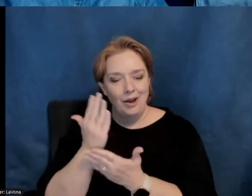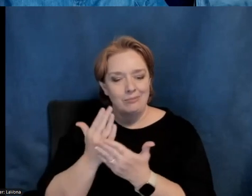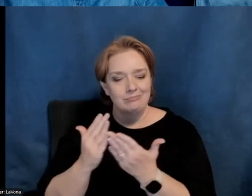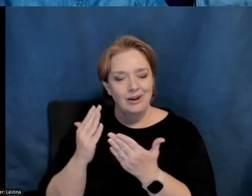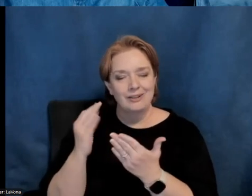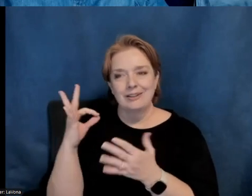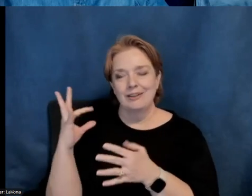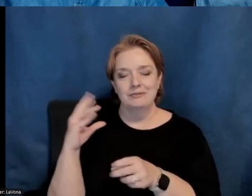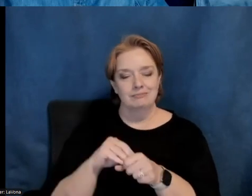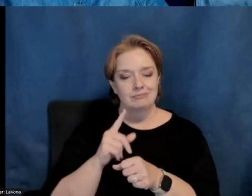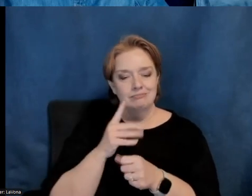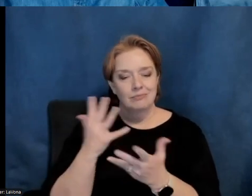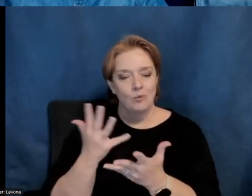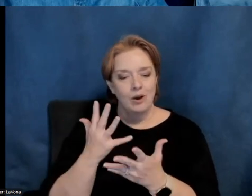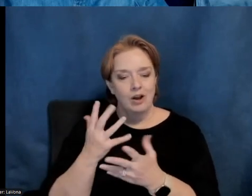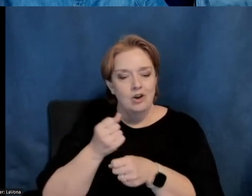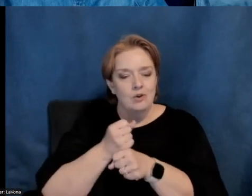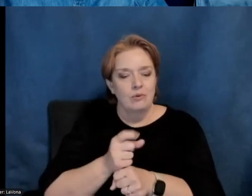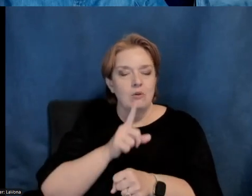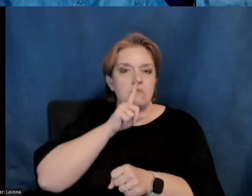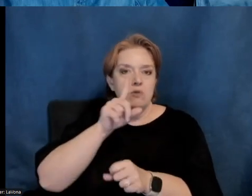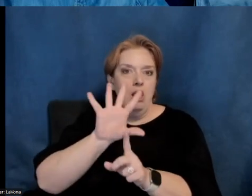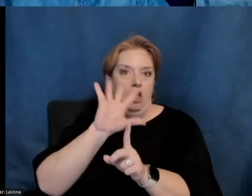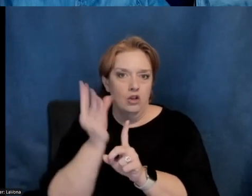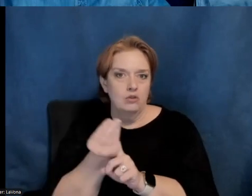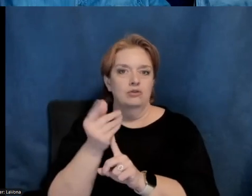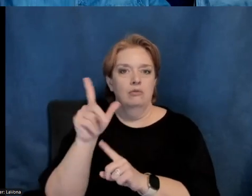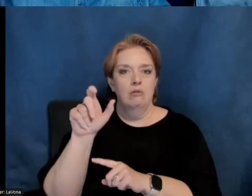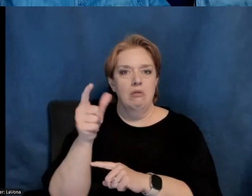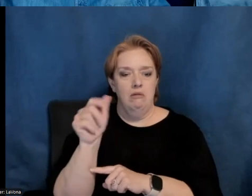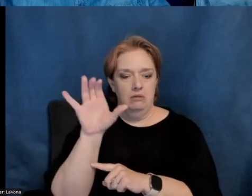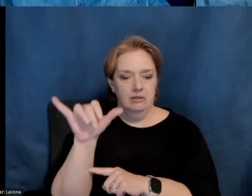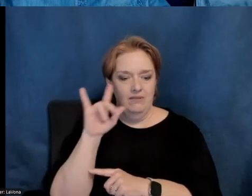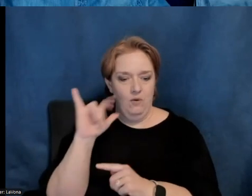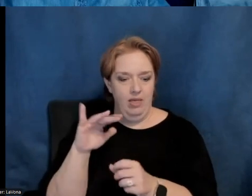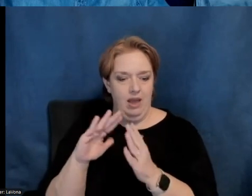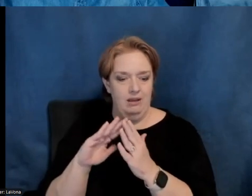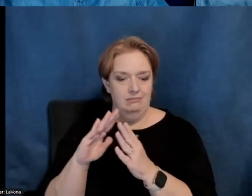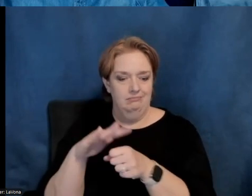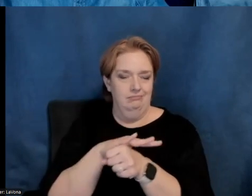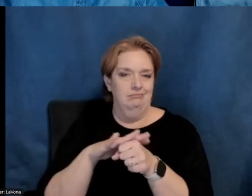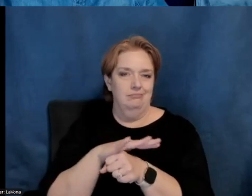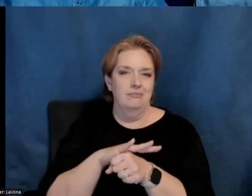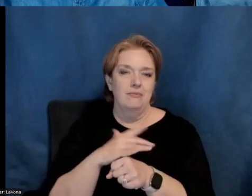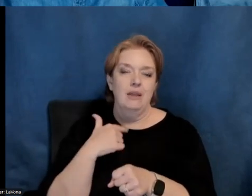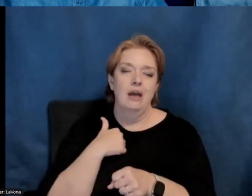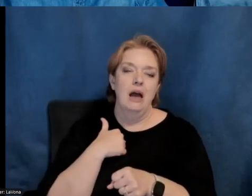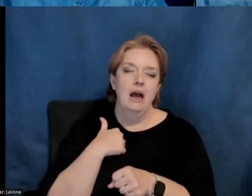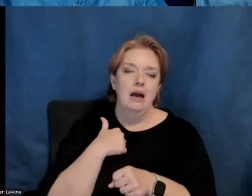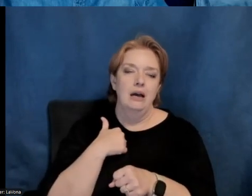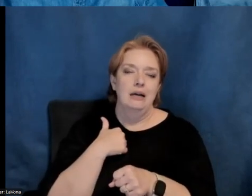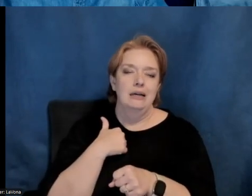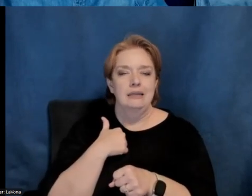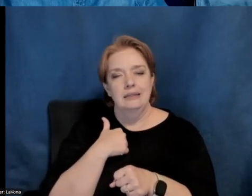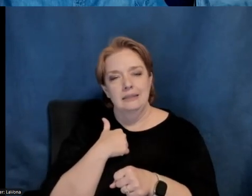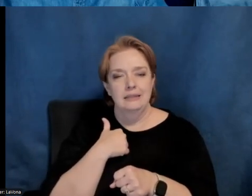up true cultural legacy in this country. So it's why I always, I don't always give, I don't, I'm,